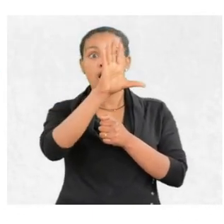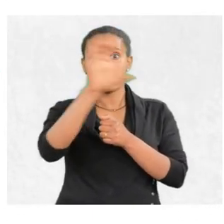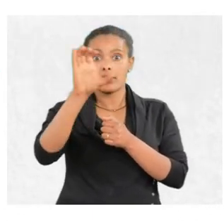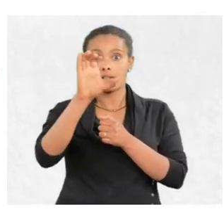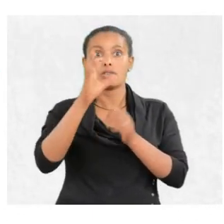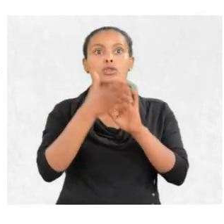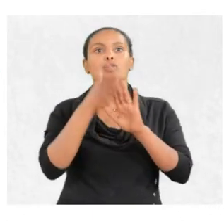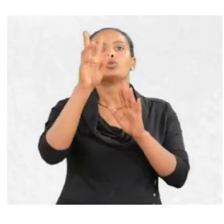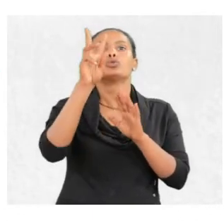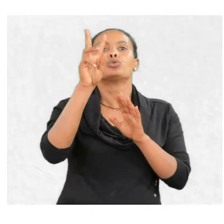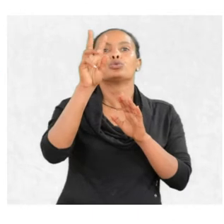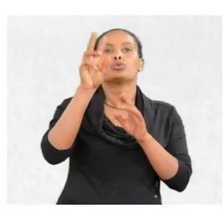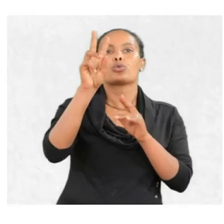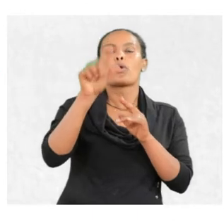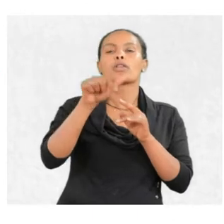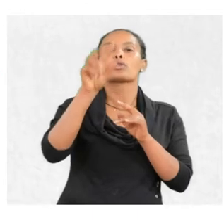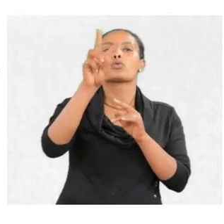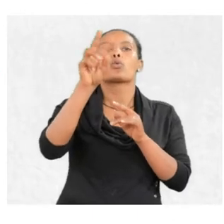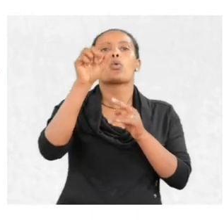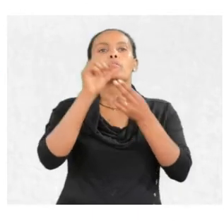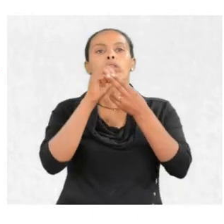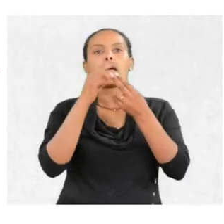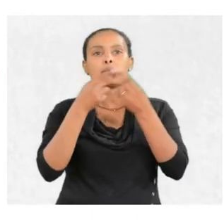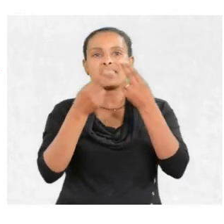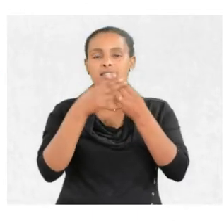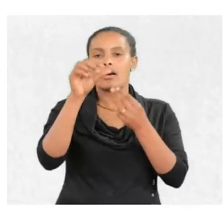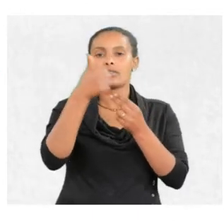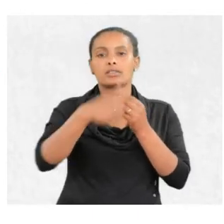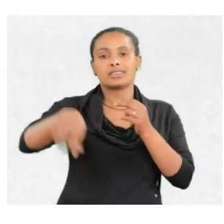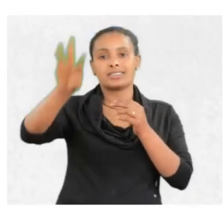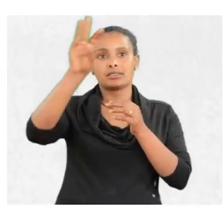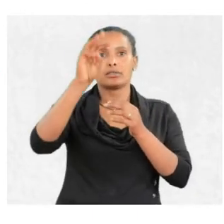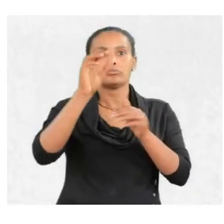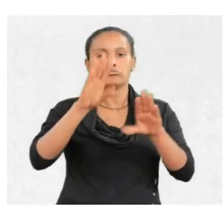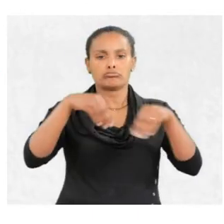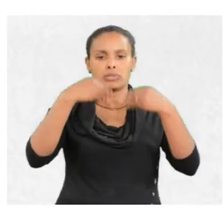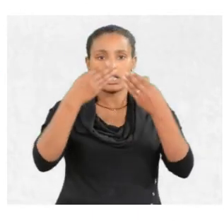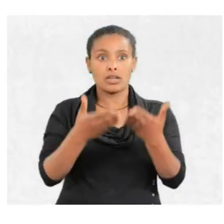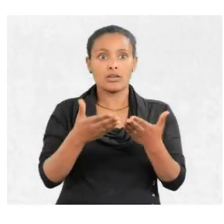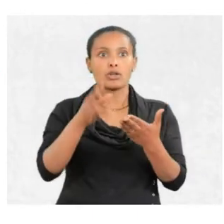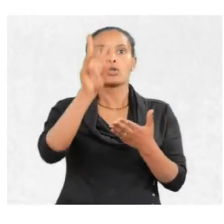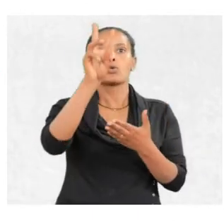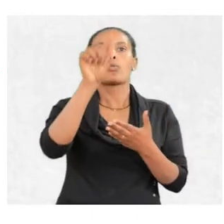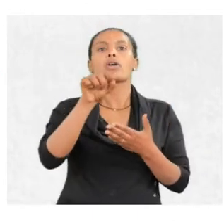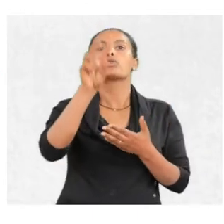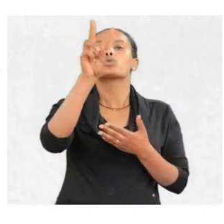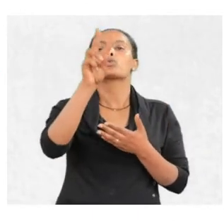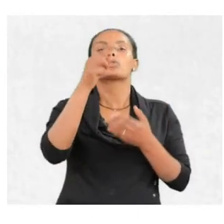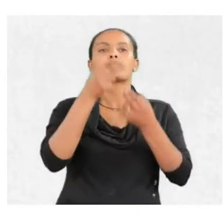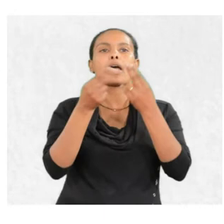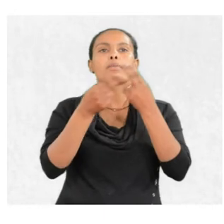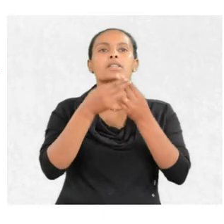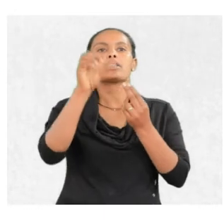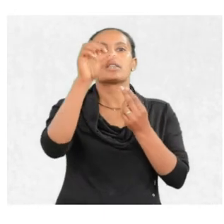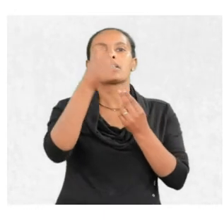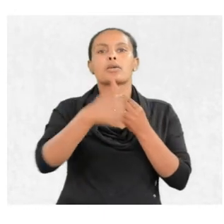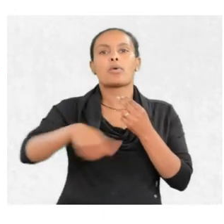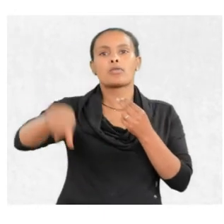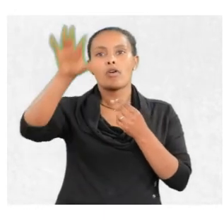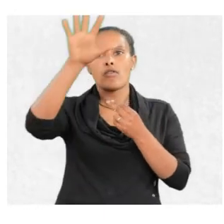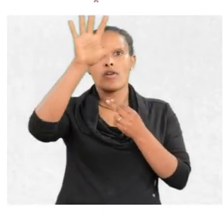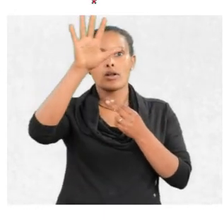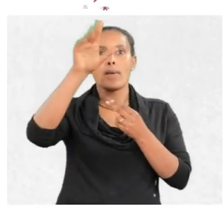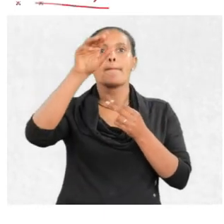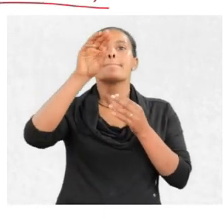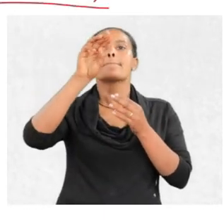times 10 to the power of 6 which is 2.2 times 10 to the power of 5 meter